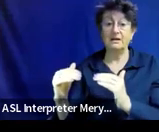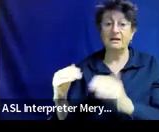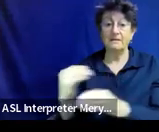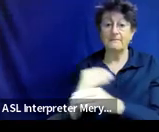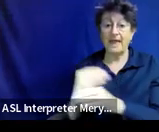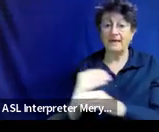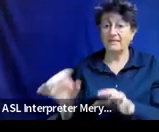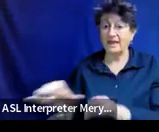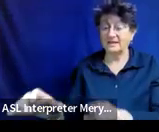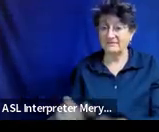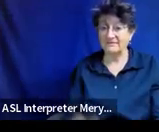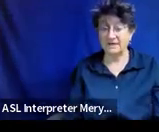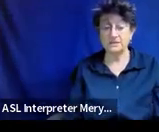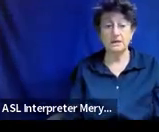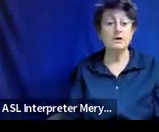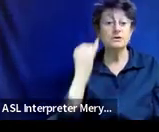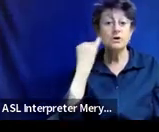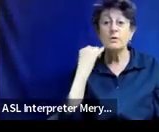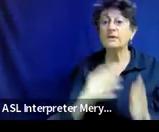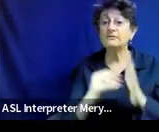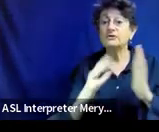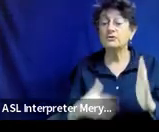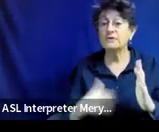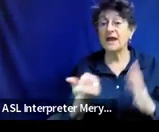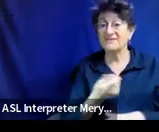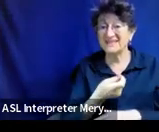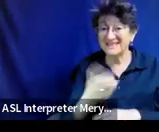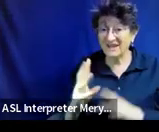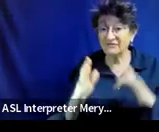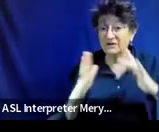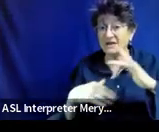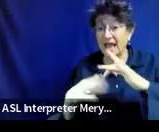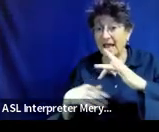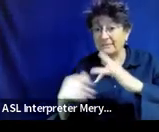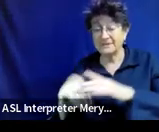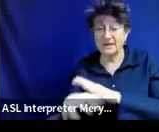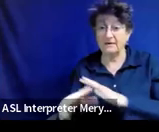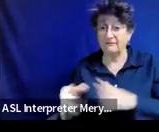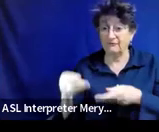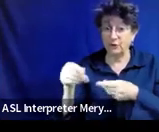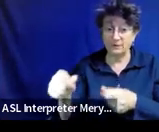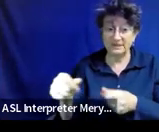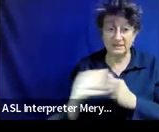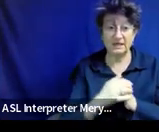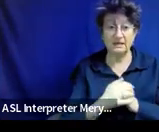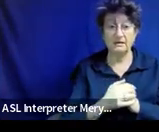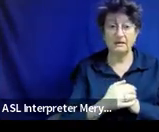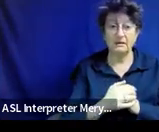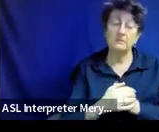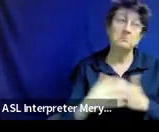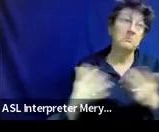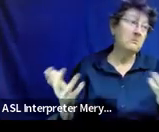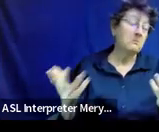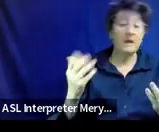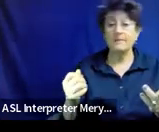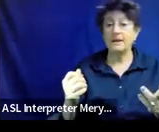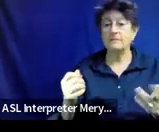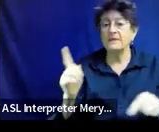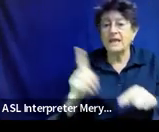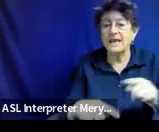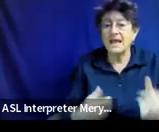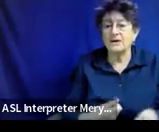student who has multiple gaps uh in fluency spelling and we'll say retelling stories